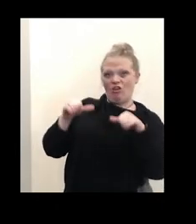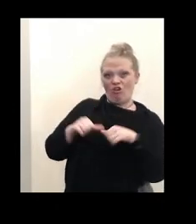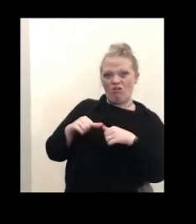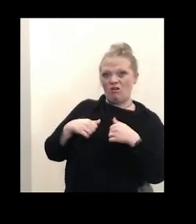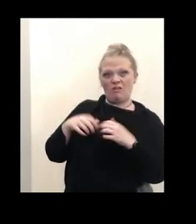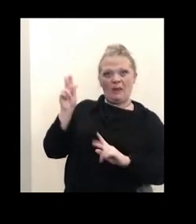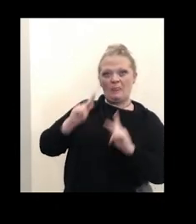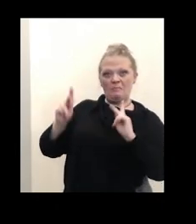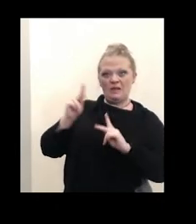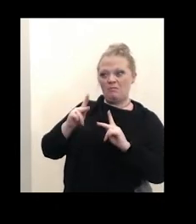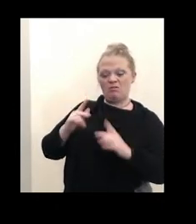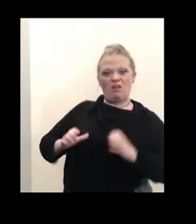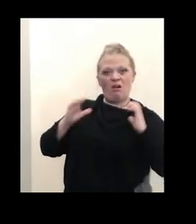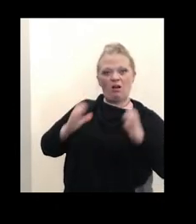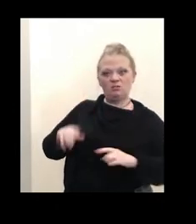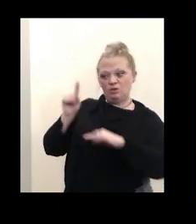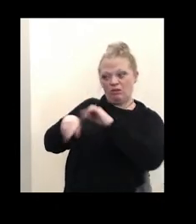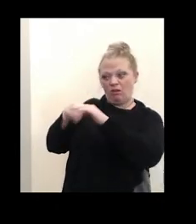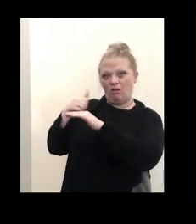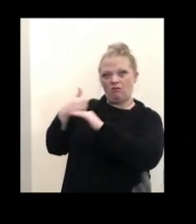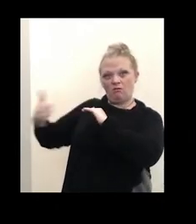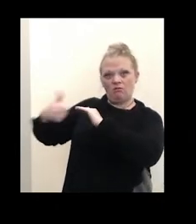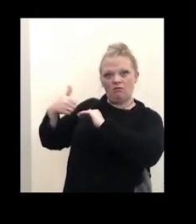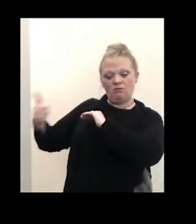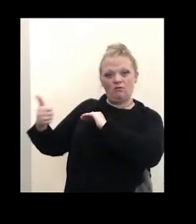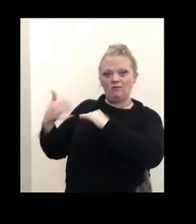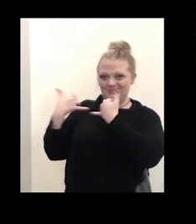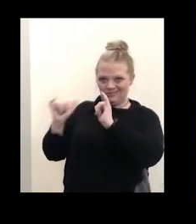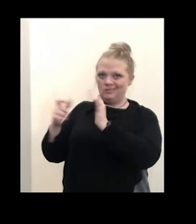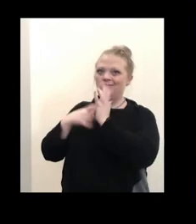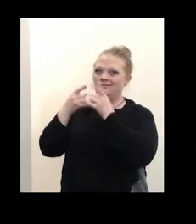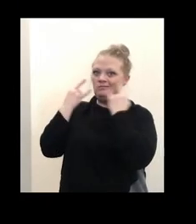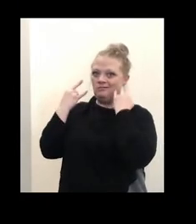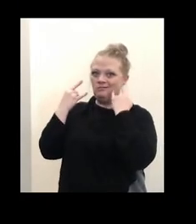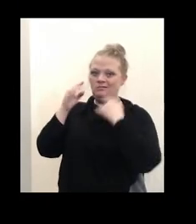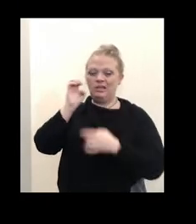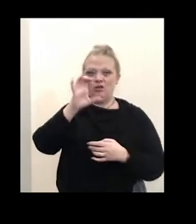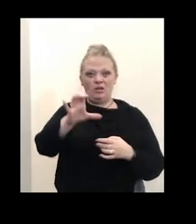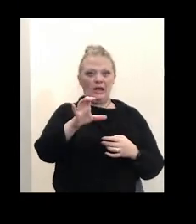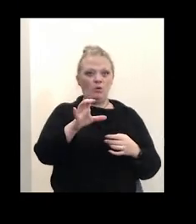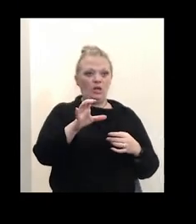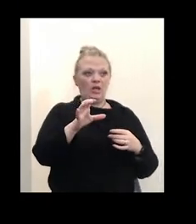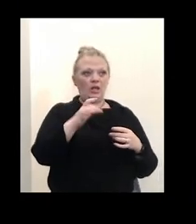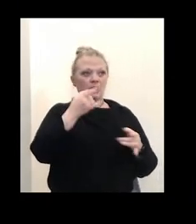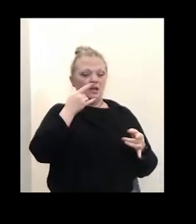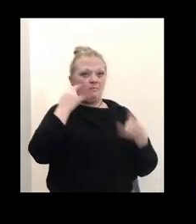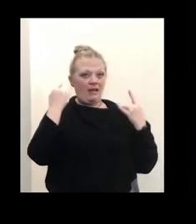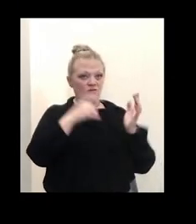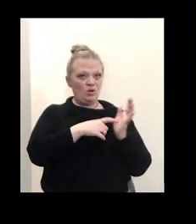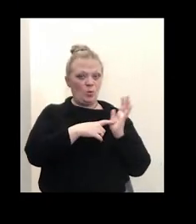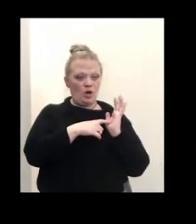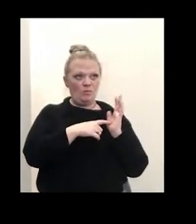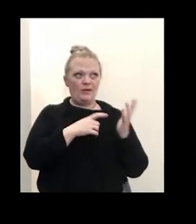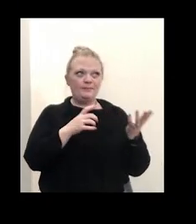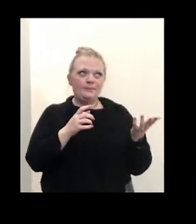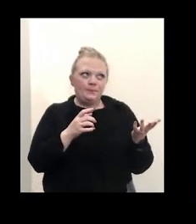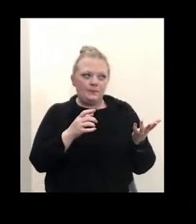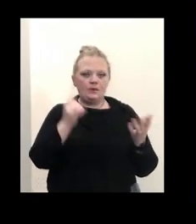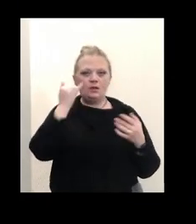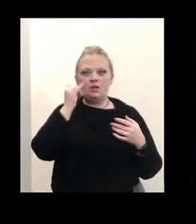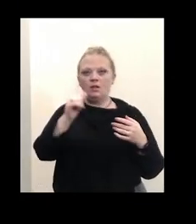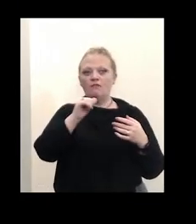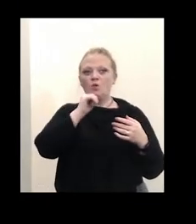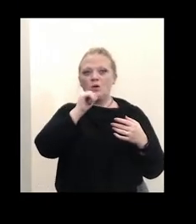required to have your staff wear a mask. In Erie County, our mask requirement was such that as long as it was not a public facing